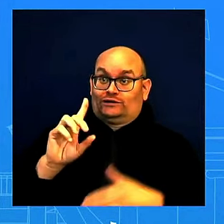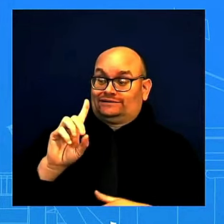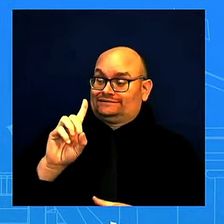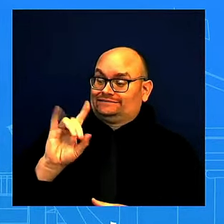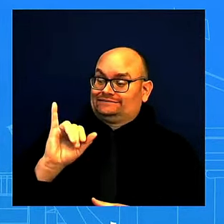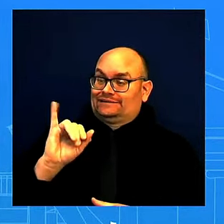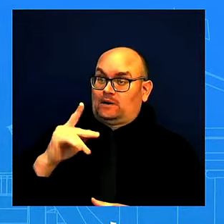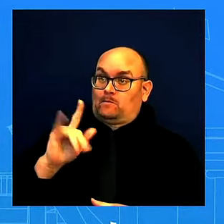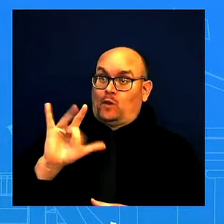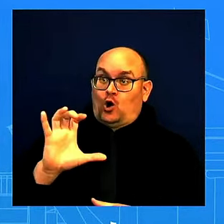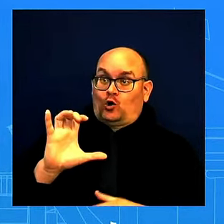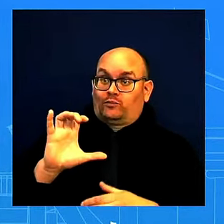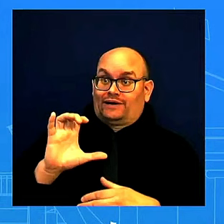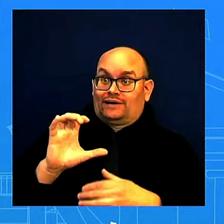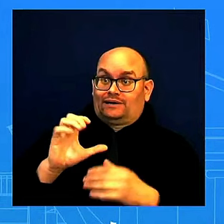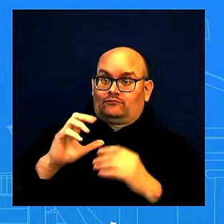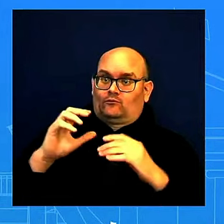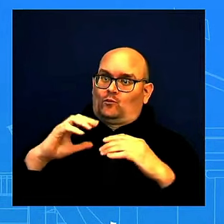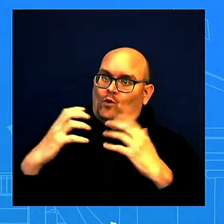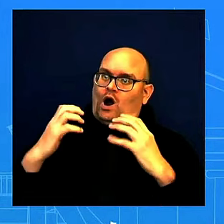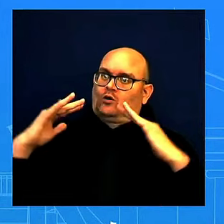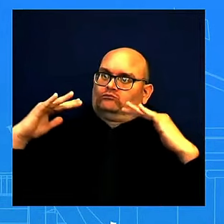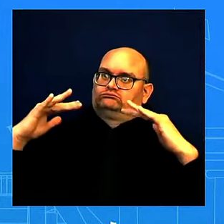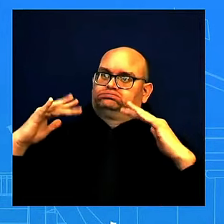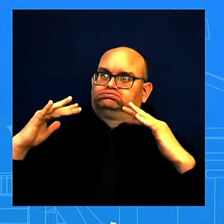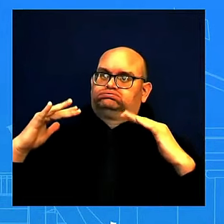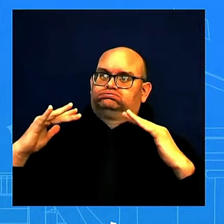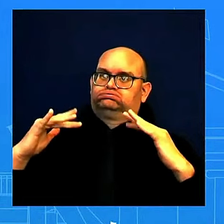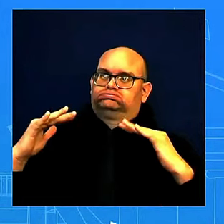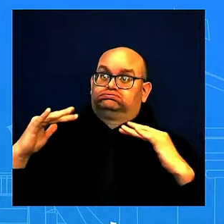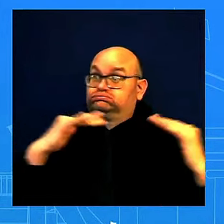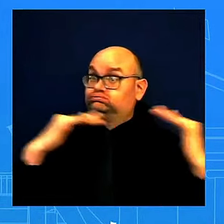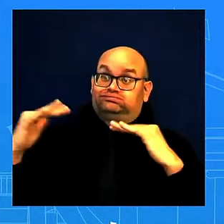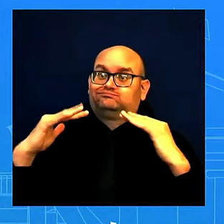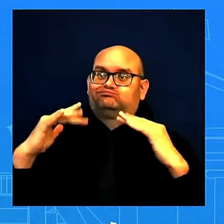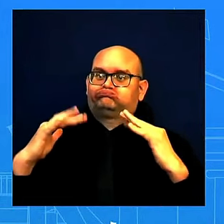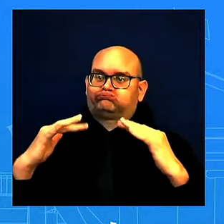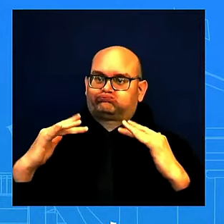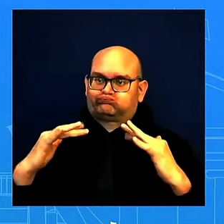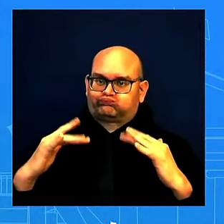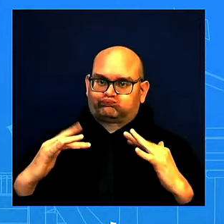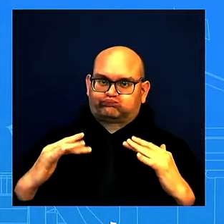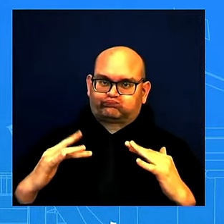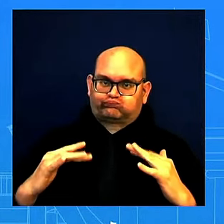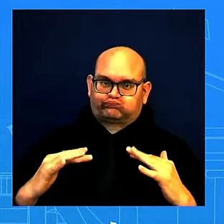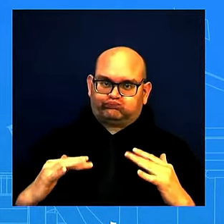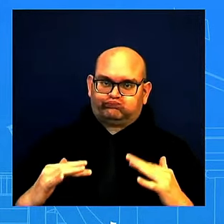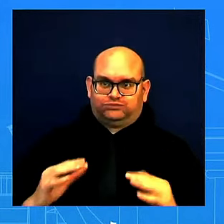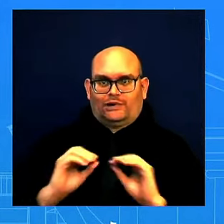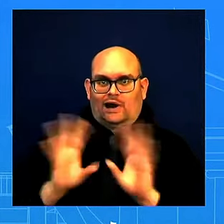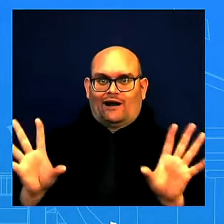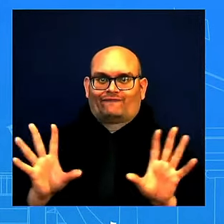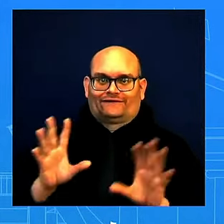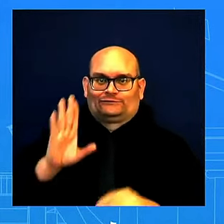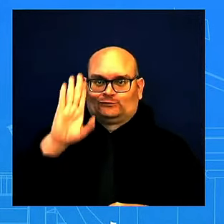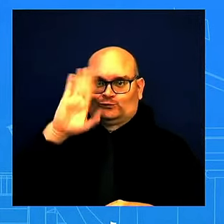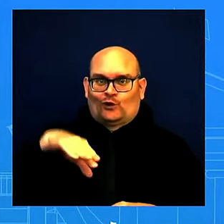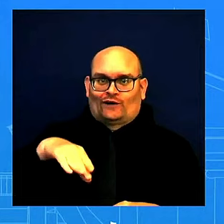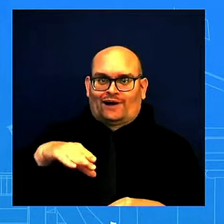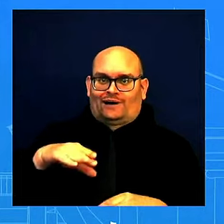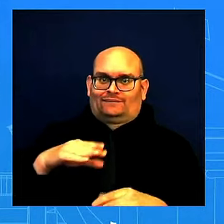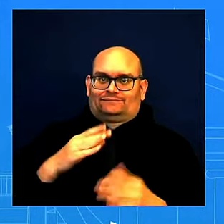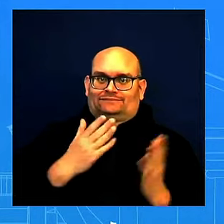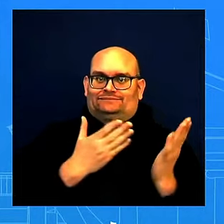on de-escalation, the tensions there in the region. Obviously, bringing in the ceasefire and hostage